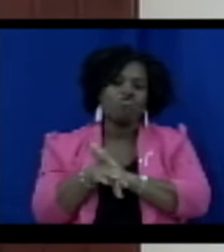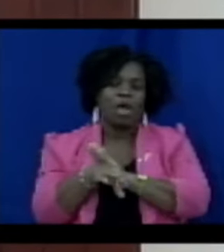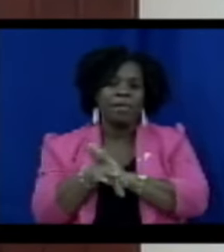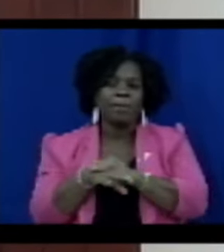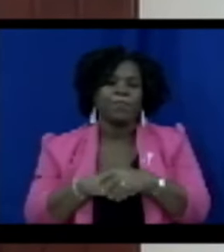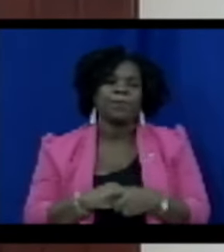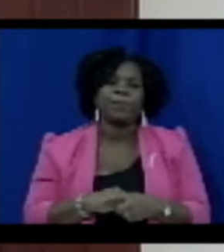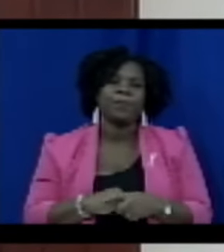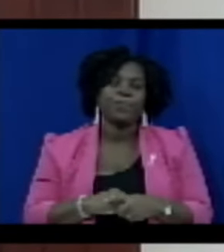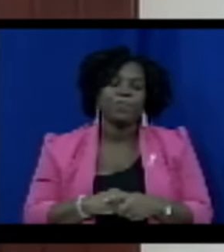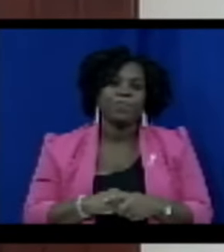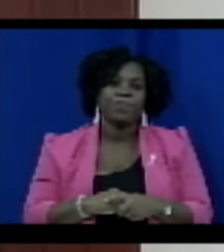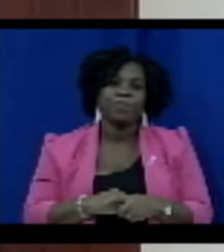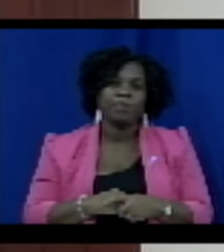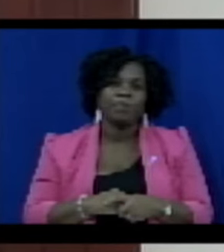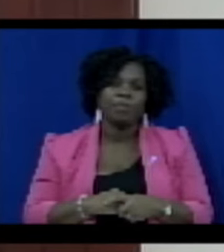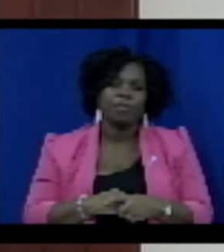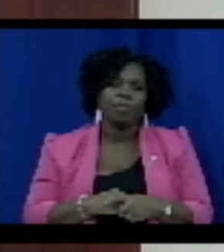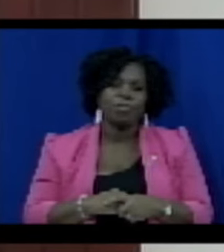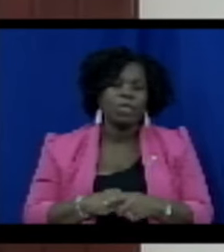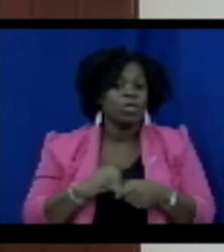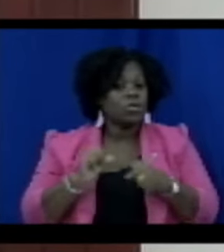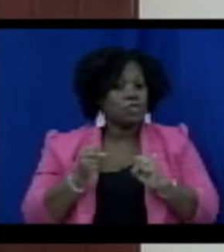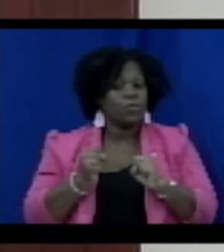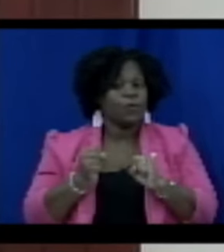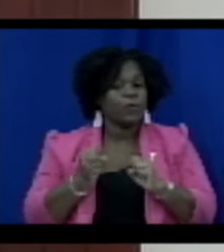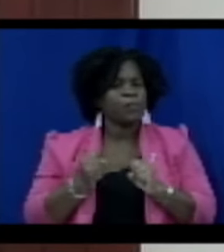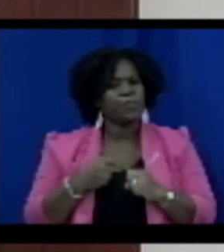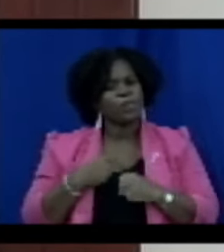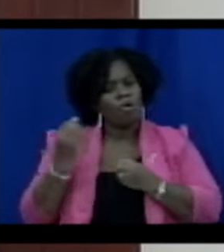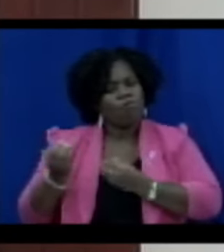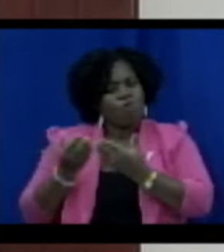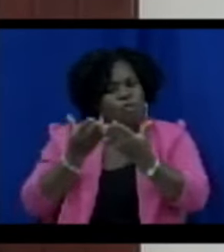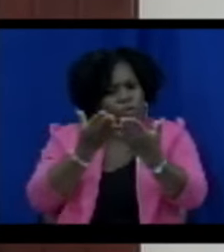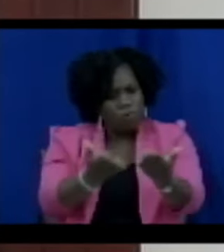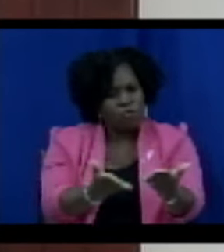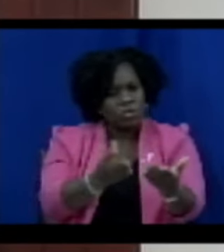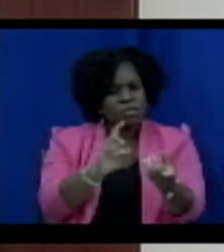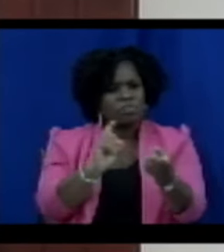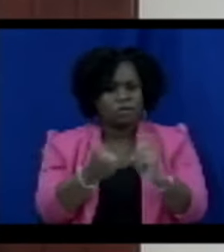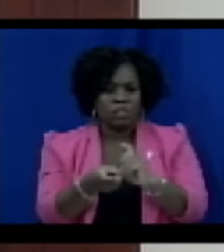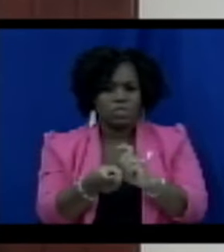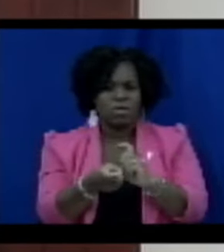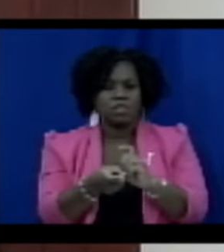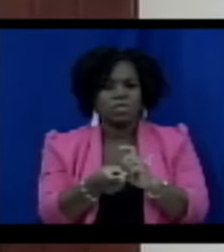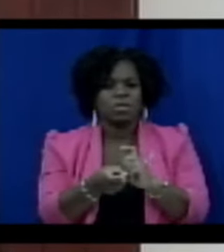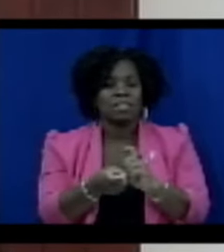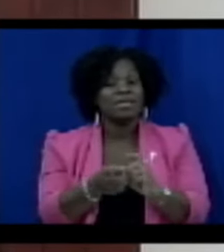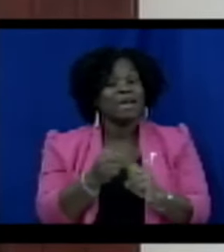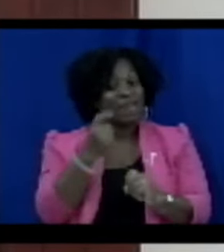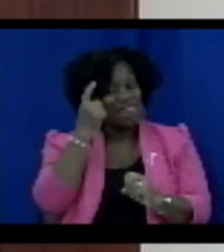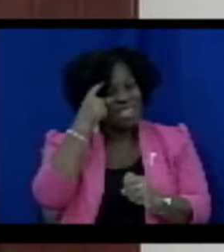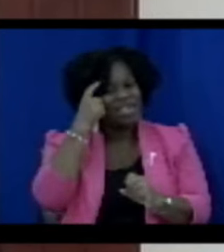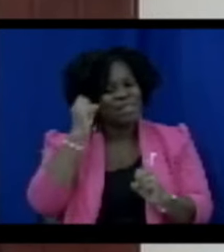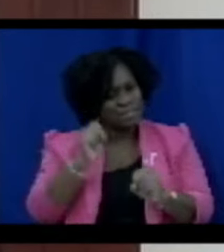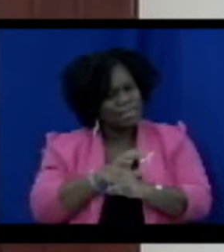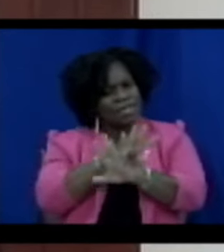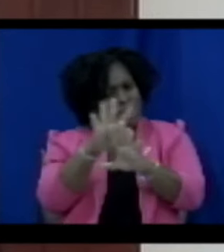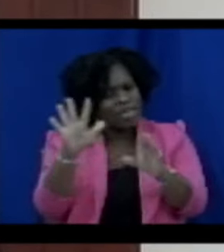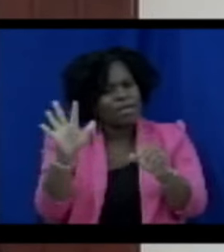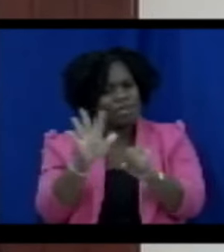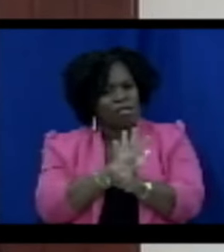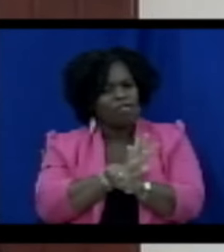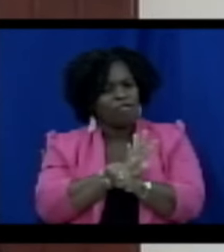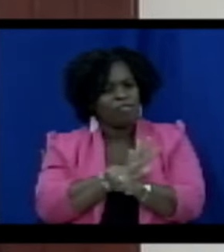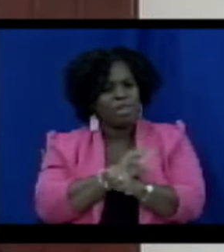asset recovery. The proposed amendment, the definition is sufficiently clear and comprehensive. It